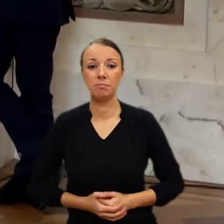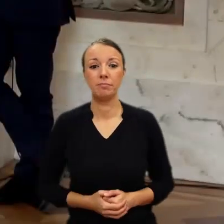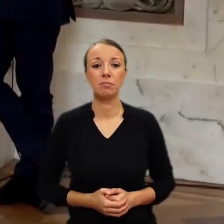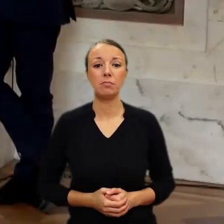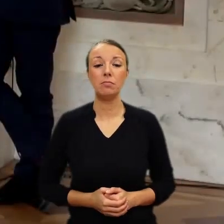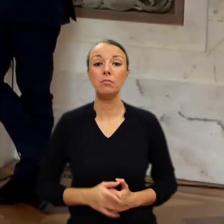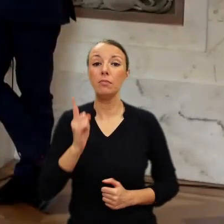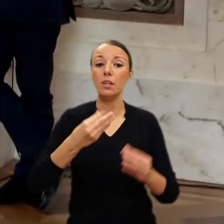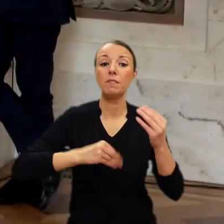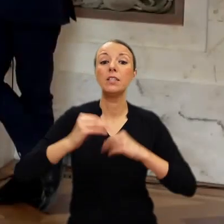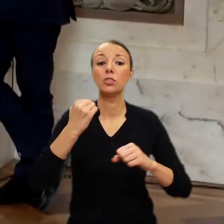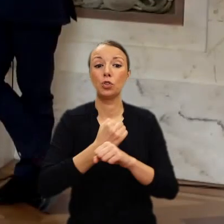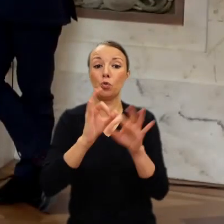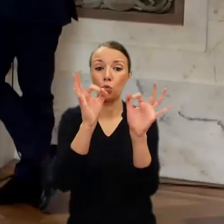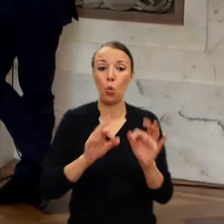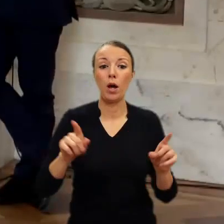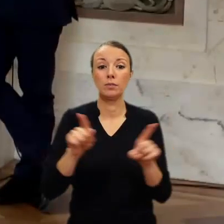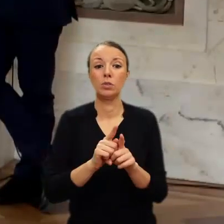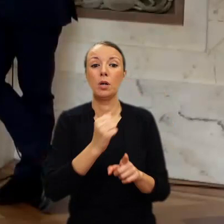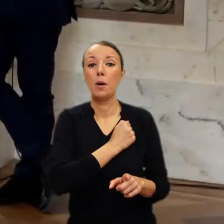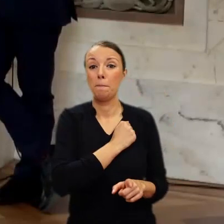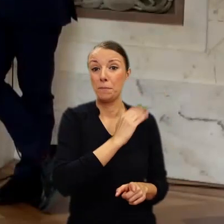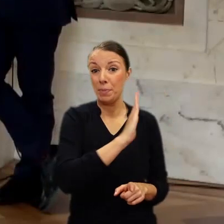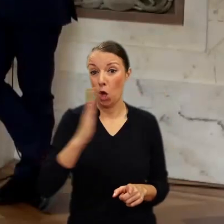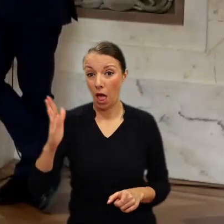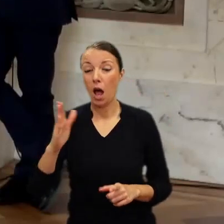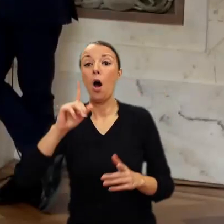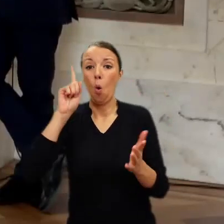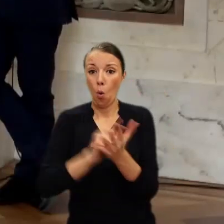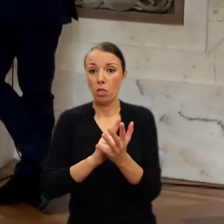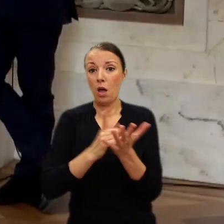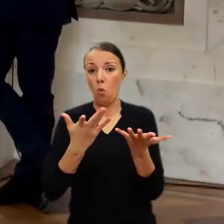roku, kiedy zamek Dzikowski się spalił.